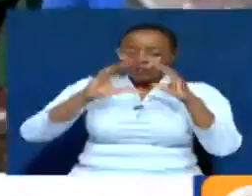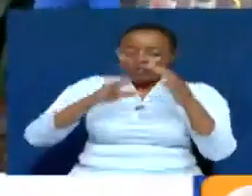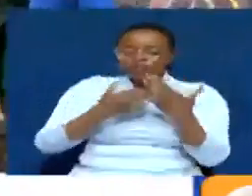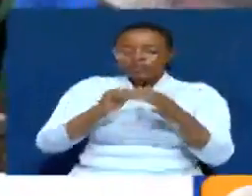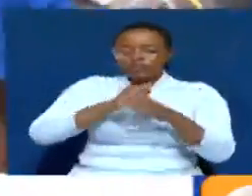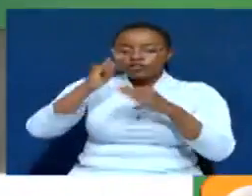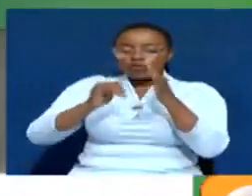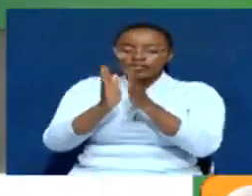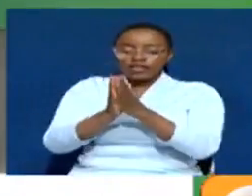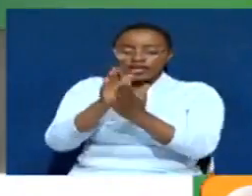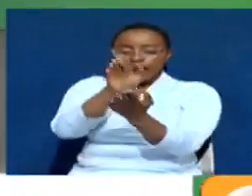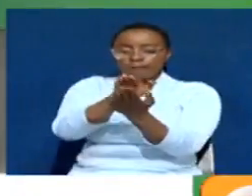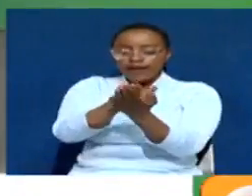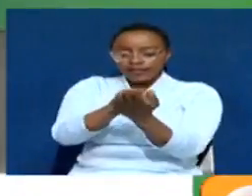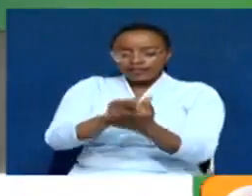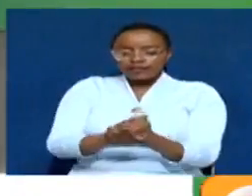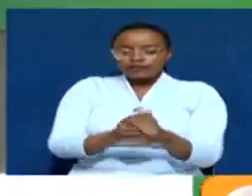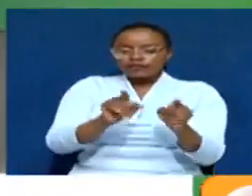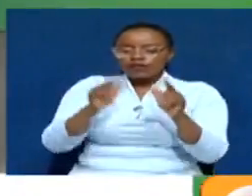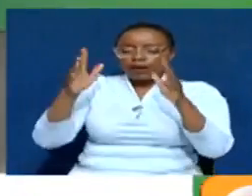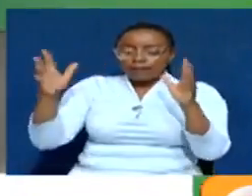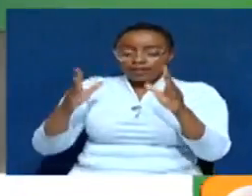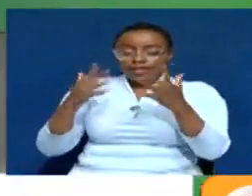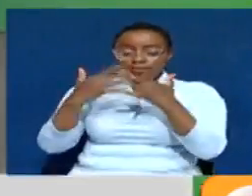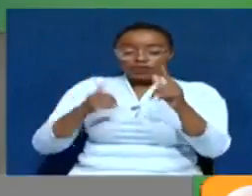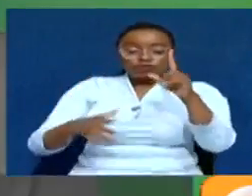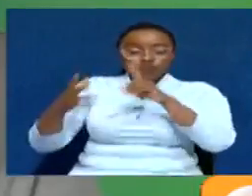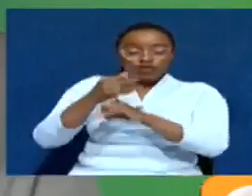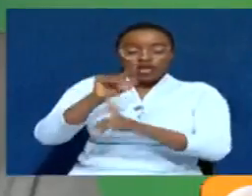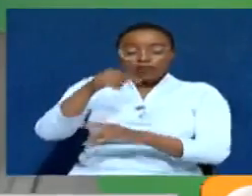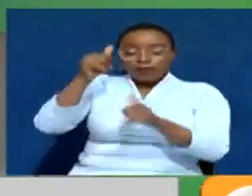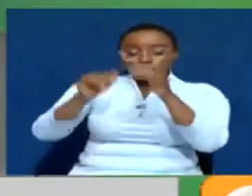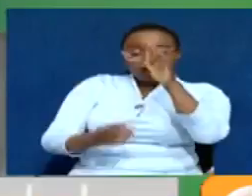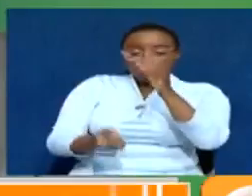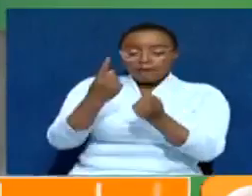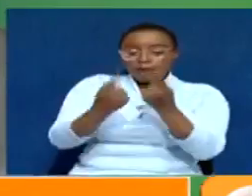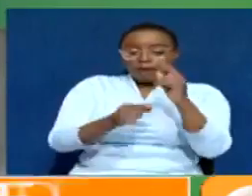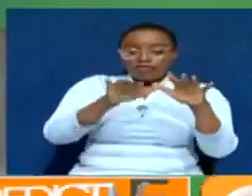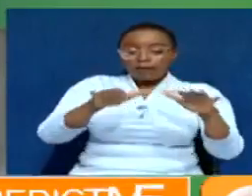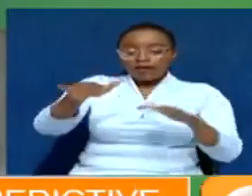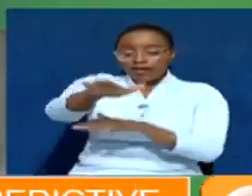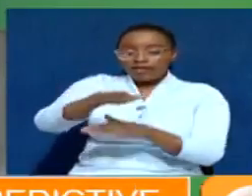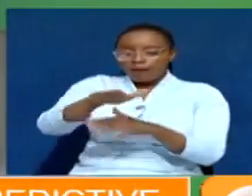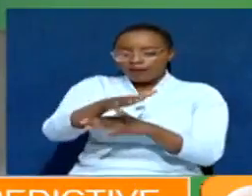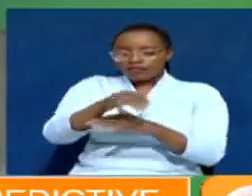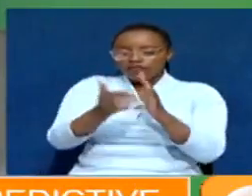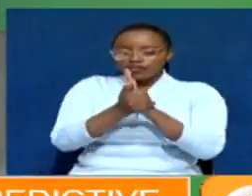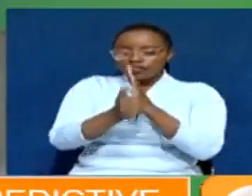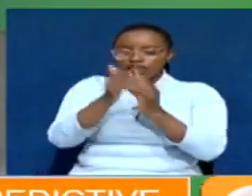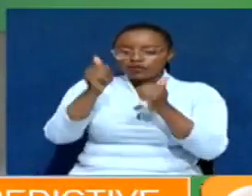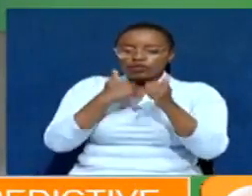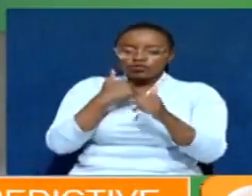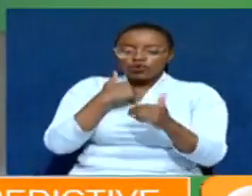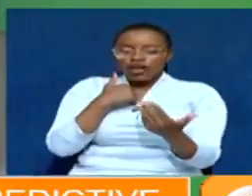insurance and banking. There's a huge skill set that we're trying to meet and there's huge demand that's coming up in the marketplace based on the skills that